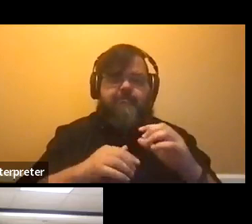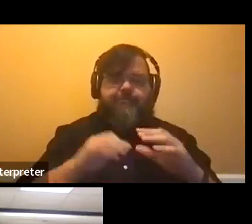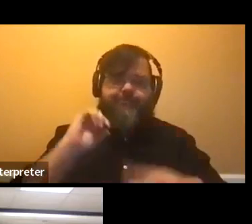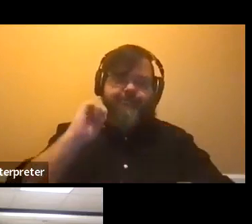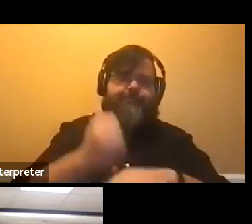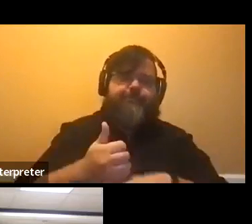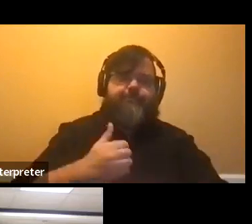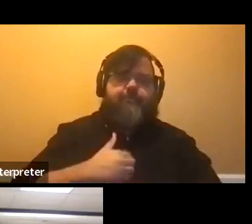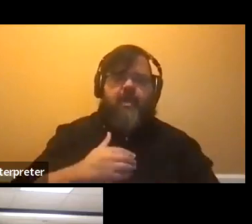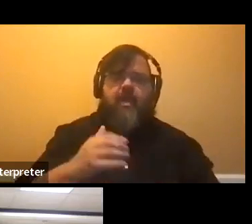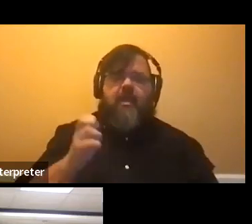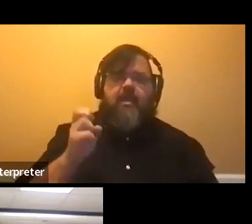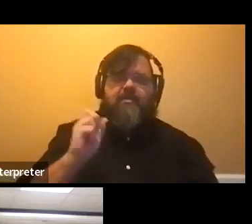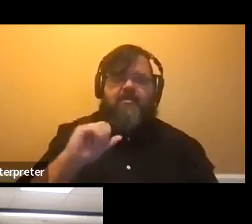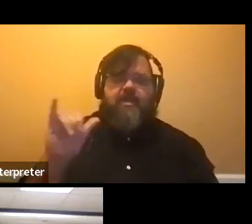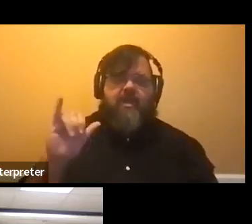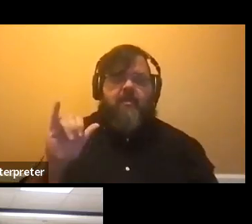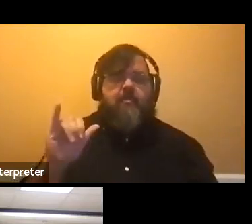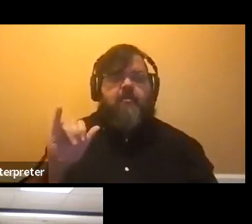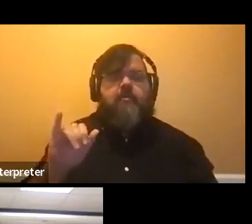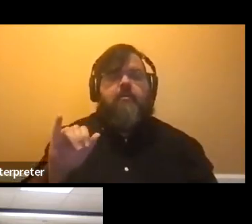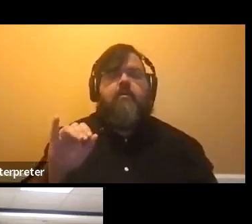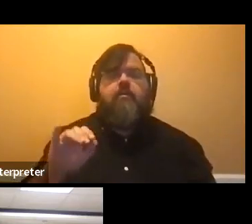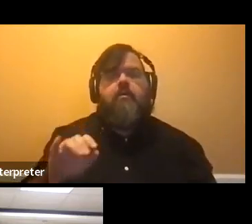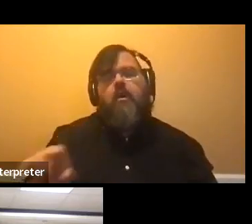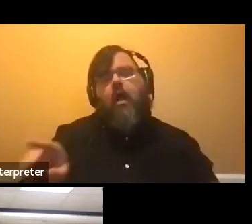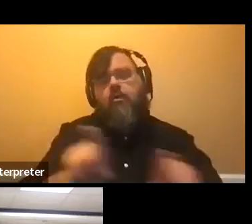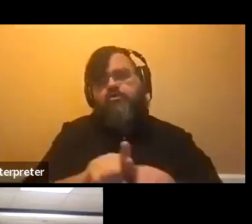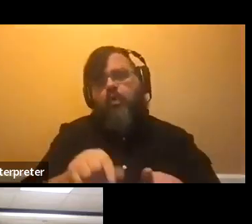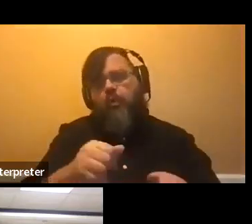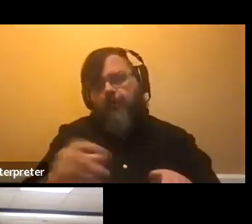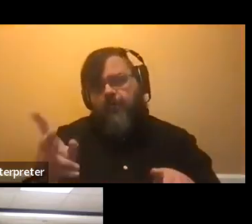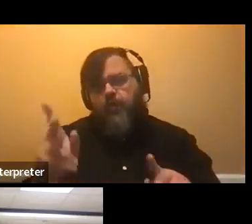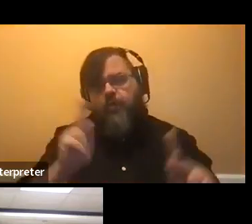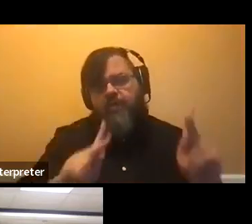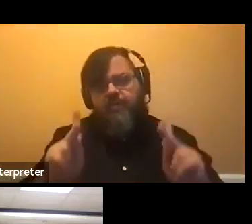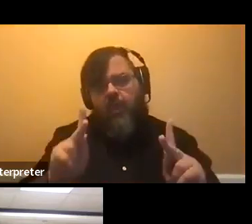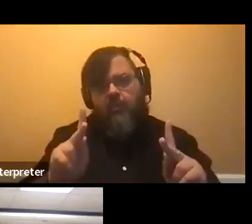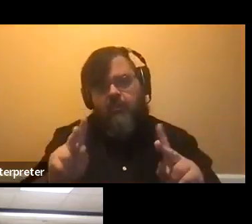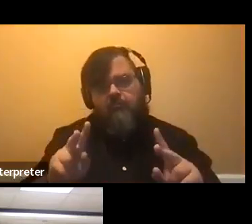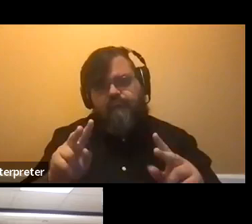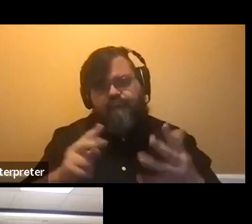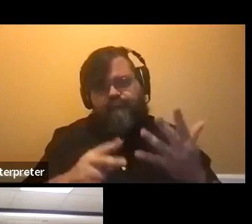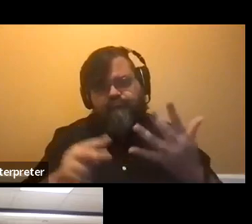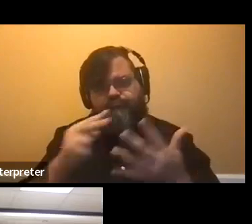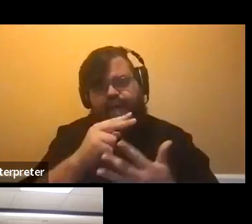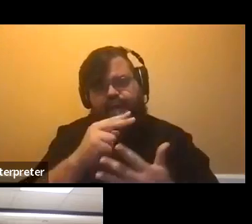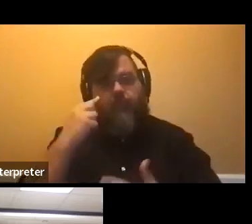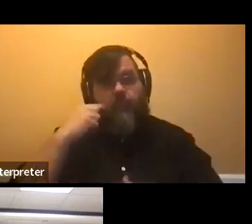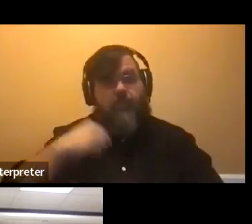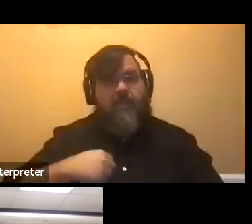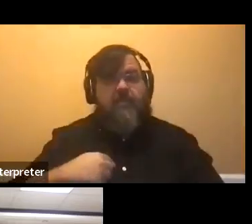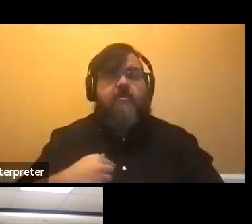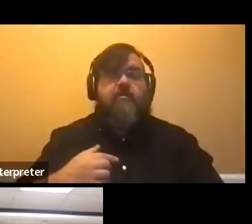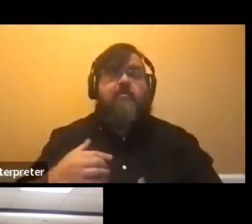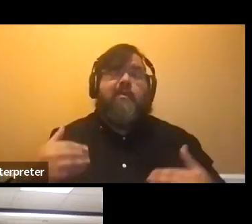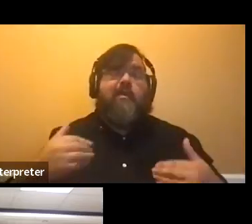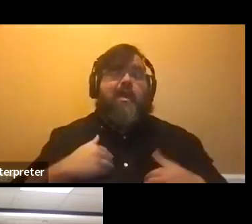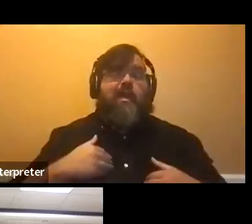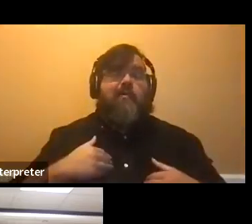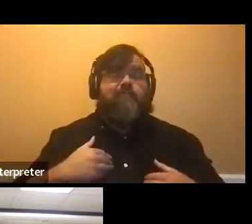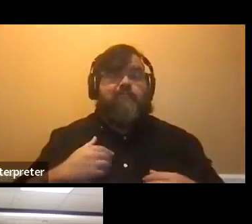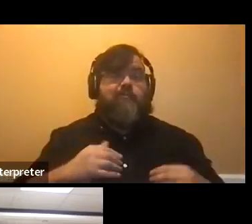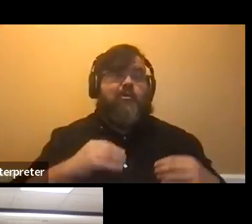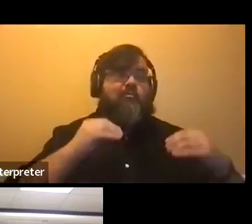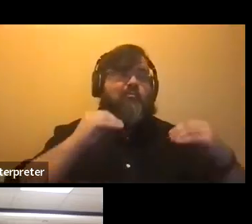also had a couple of people look it over. So like my English professor at the time, I had some, you know, older family members look at it, kind of